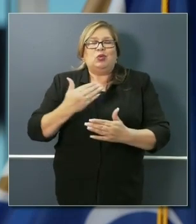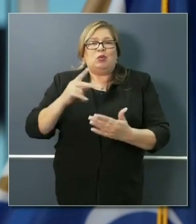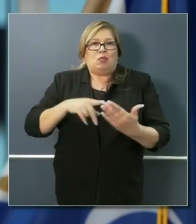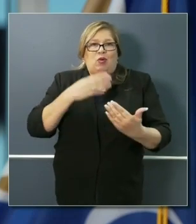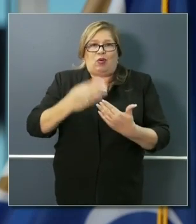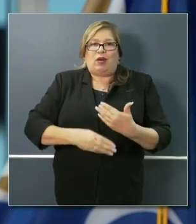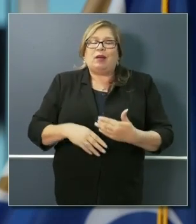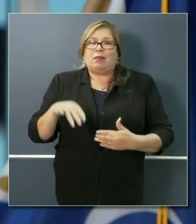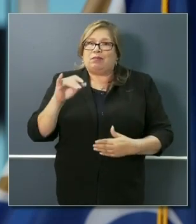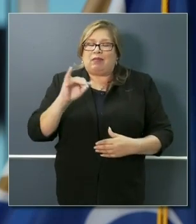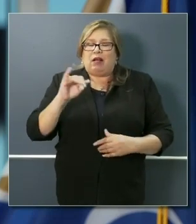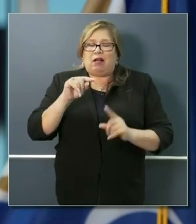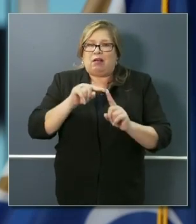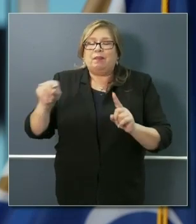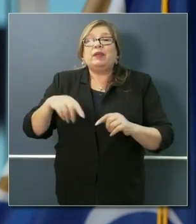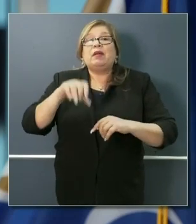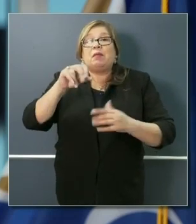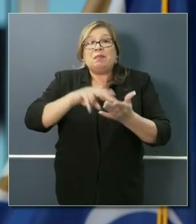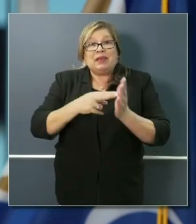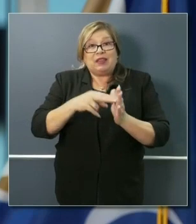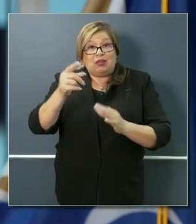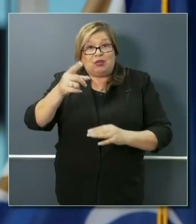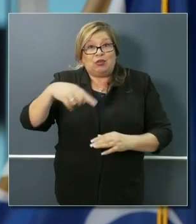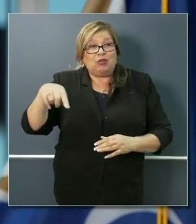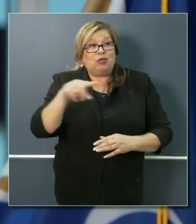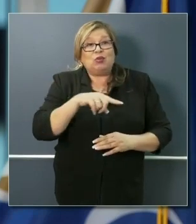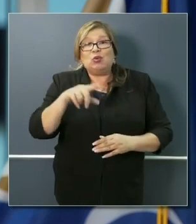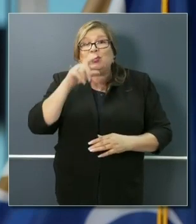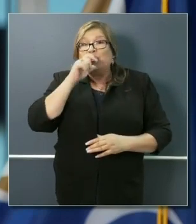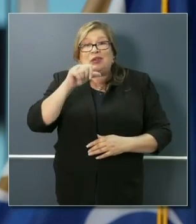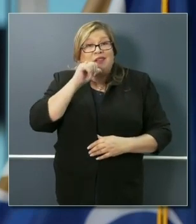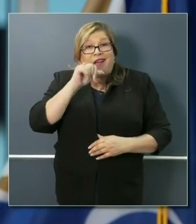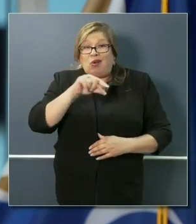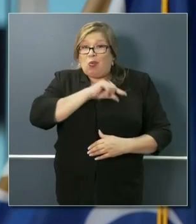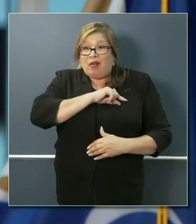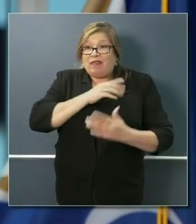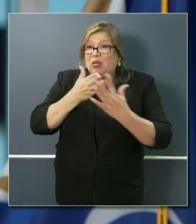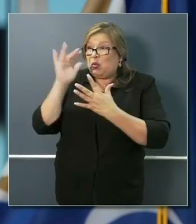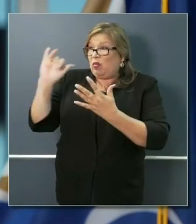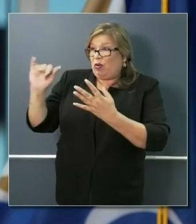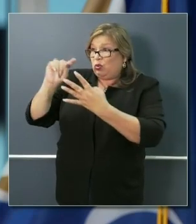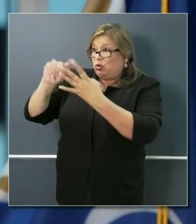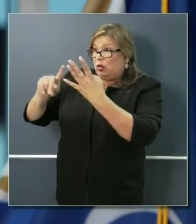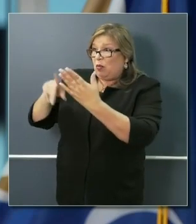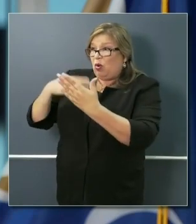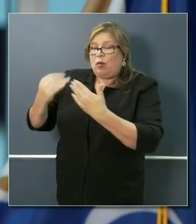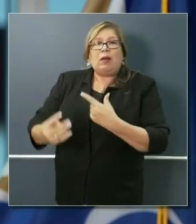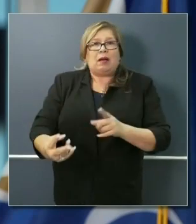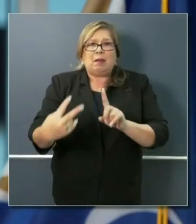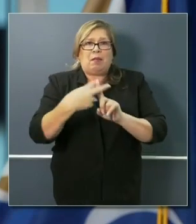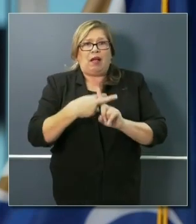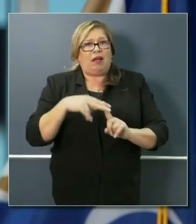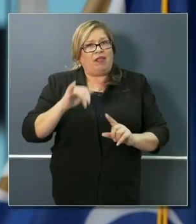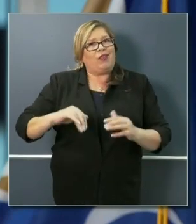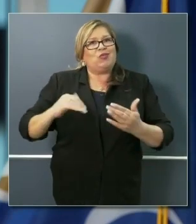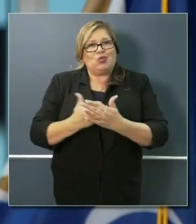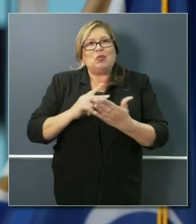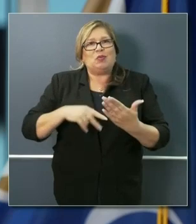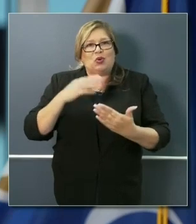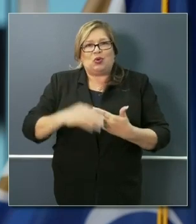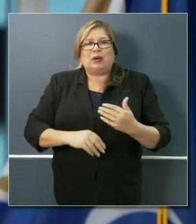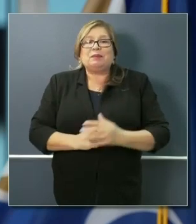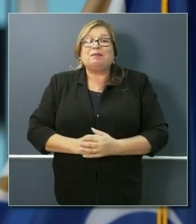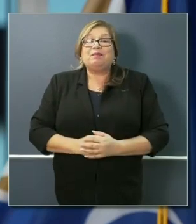for the state to address those that may otherwise fall through the crack. So that's an overall